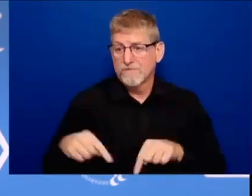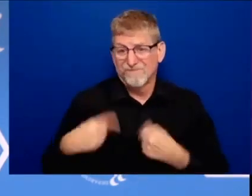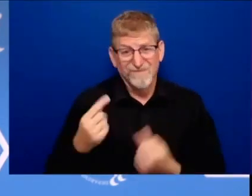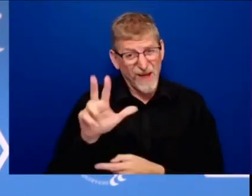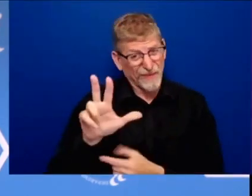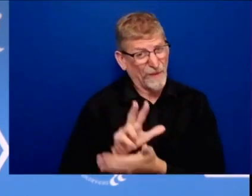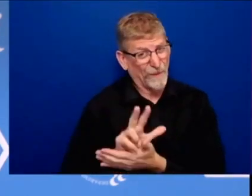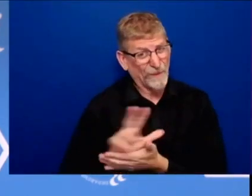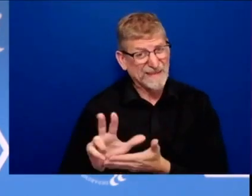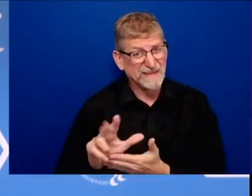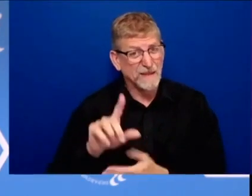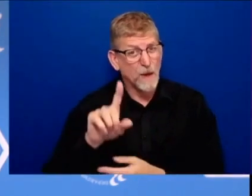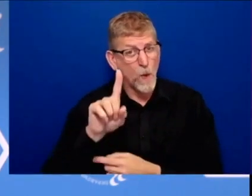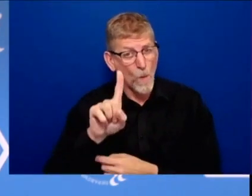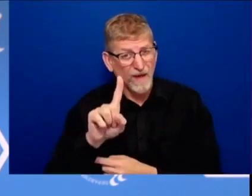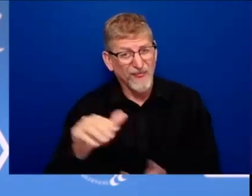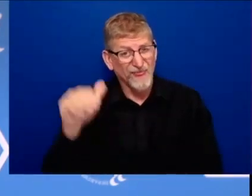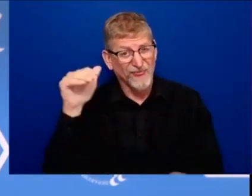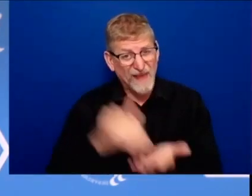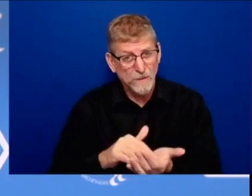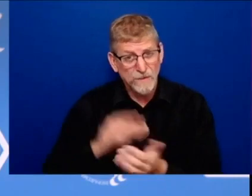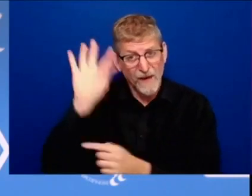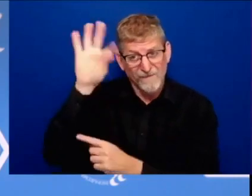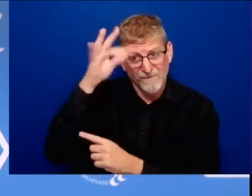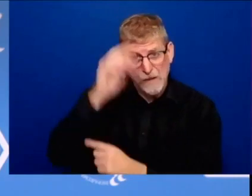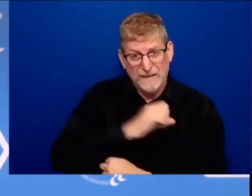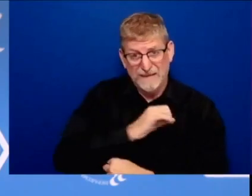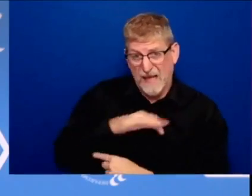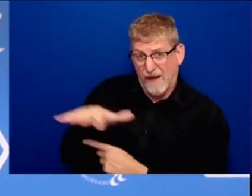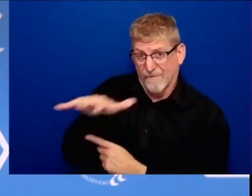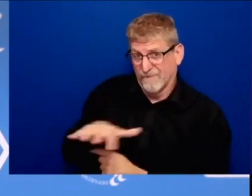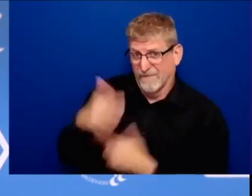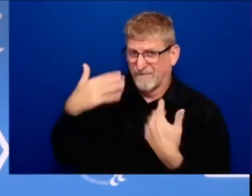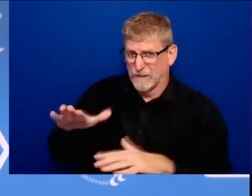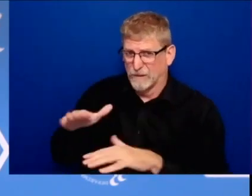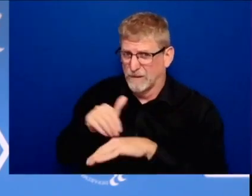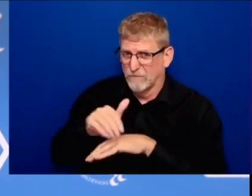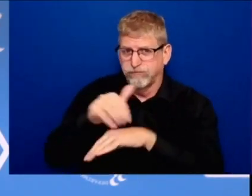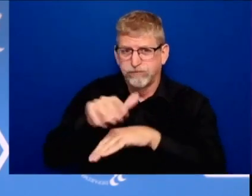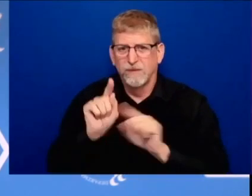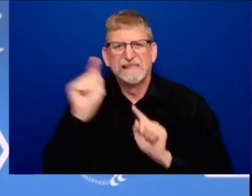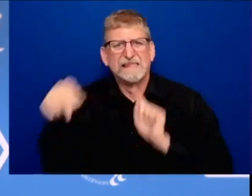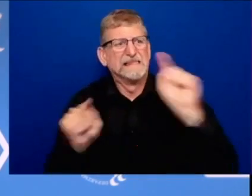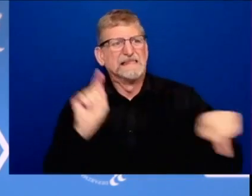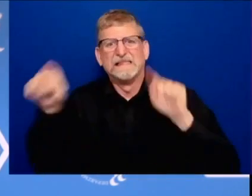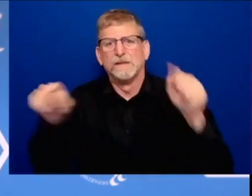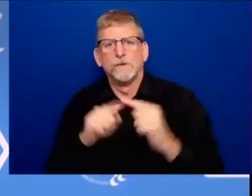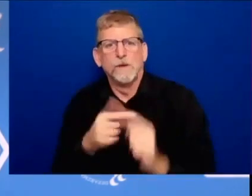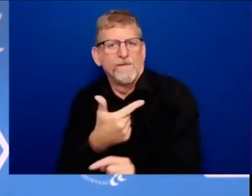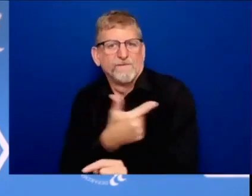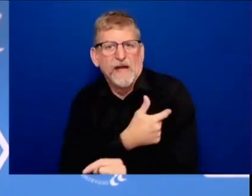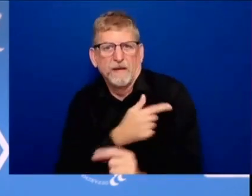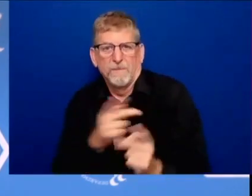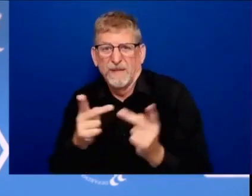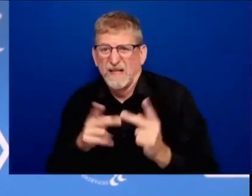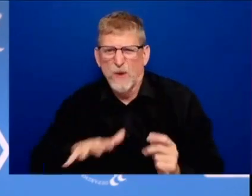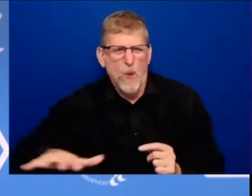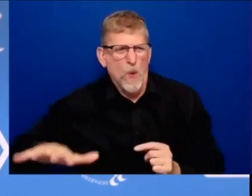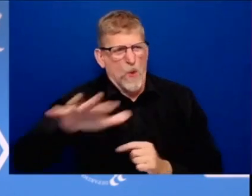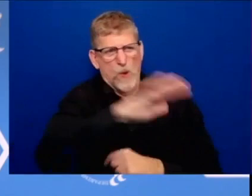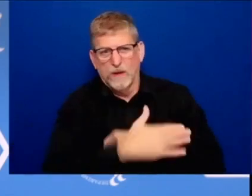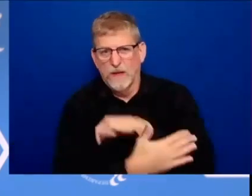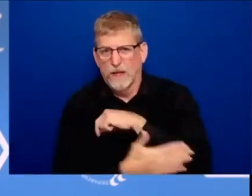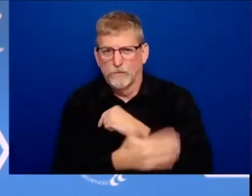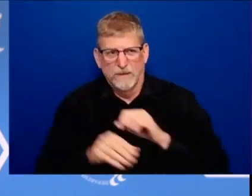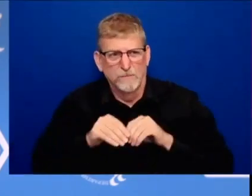vaccinate the vaccination sites around the country we're helping give shots and set up and speed up